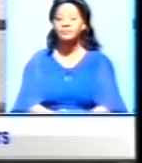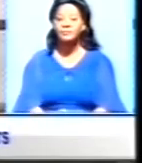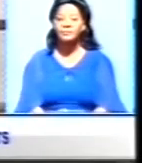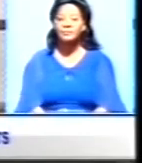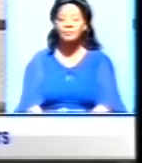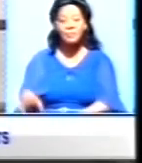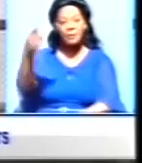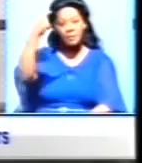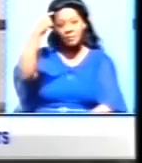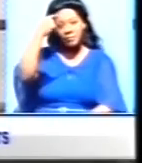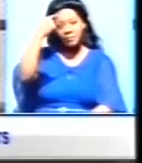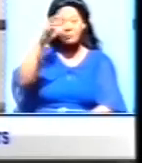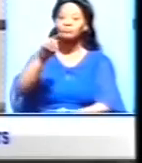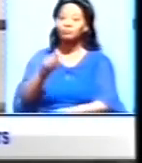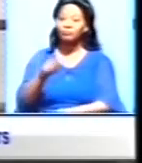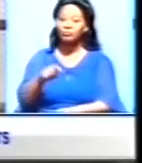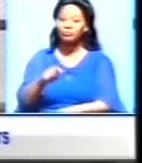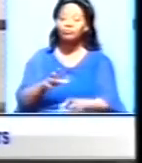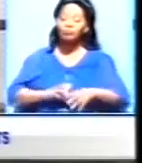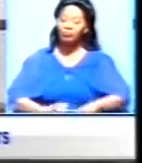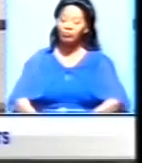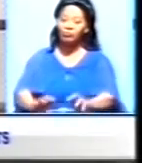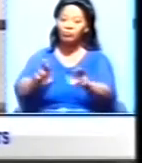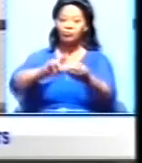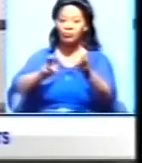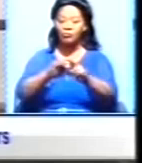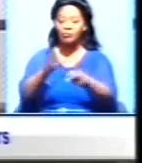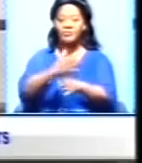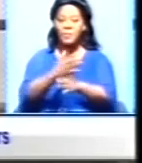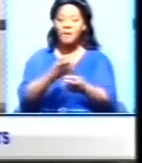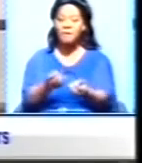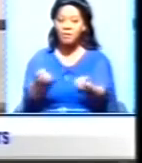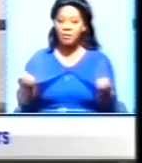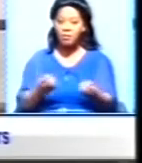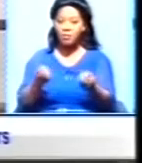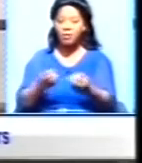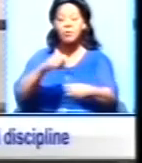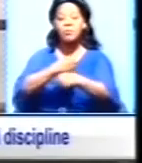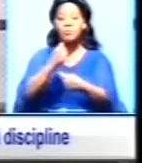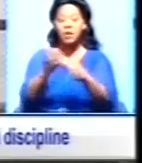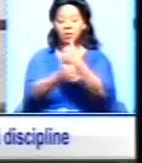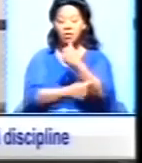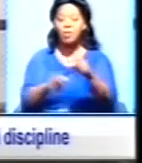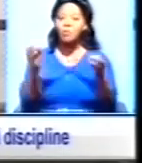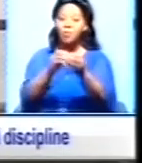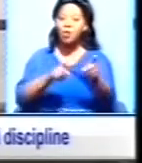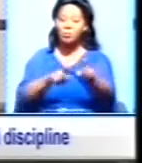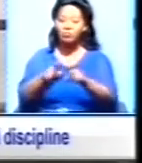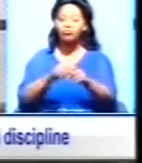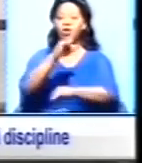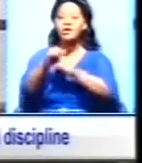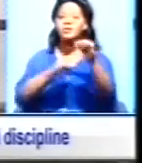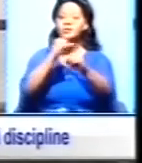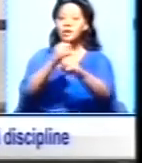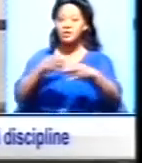Government says there is need to continue reforming the business environment to make the country more competitive on the international